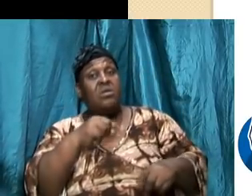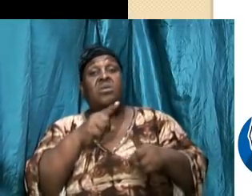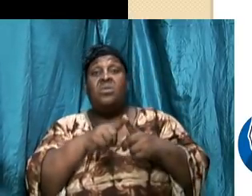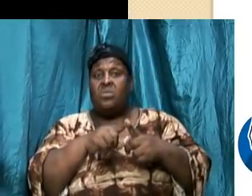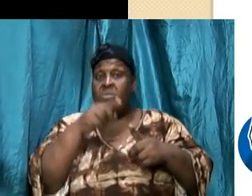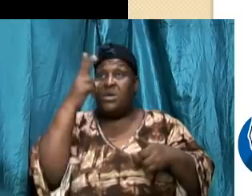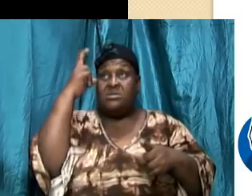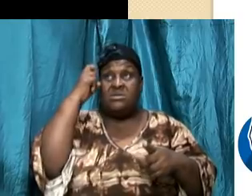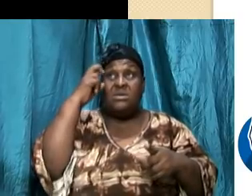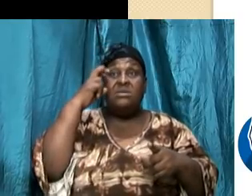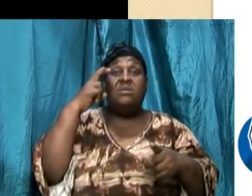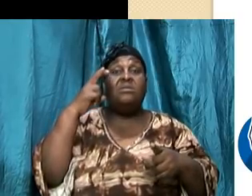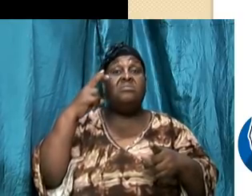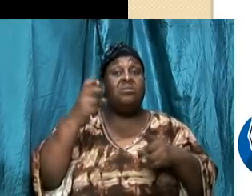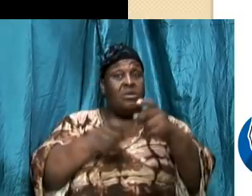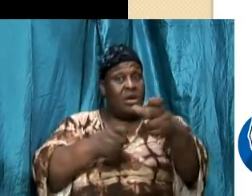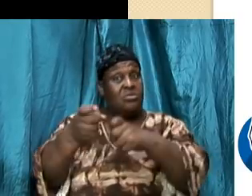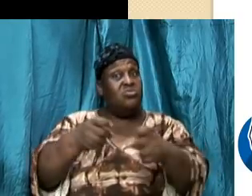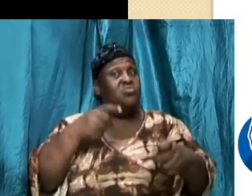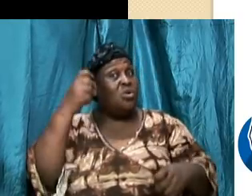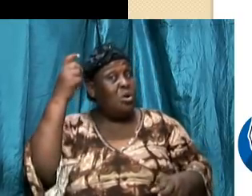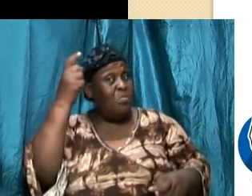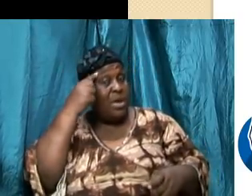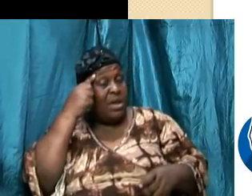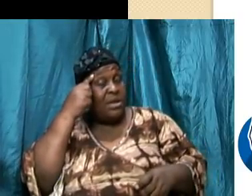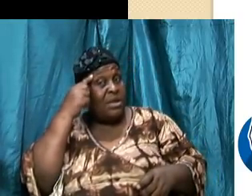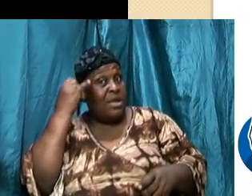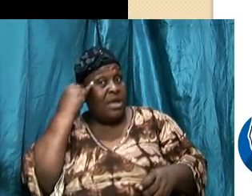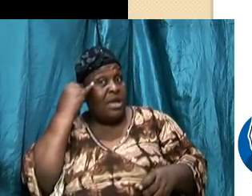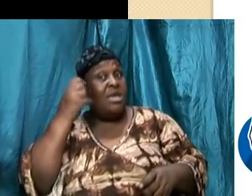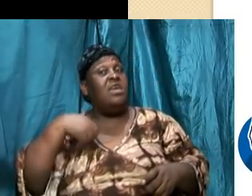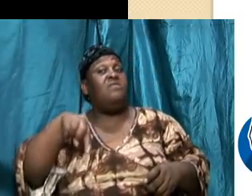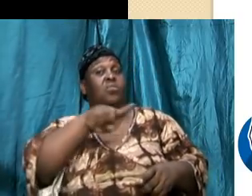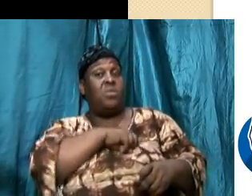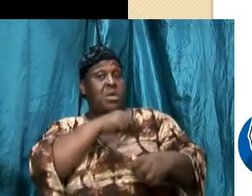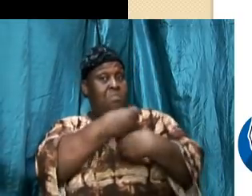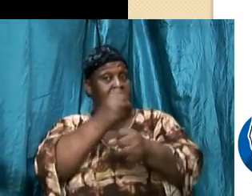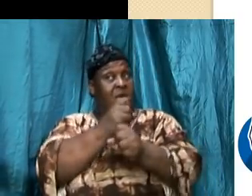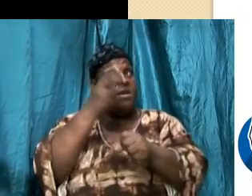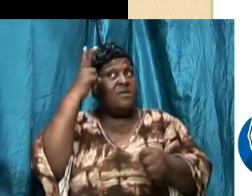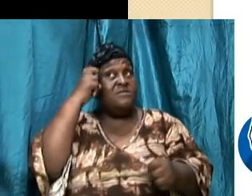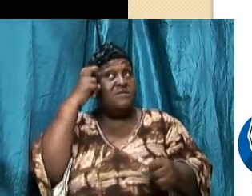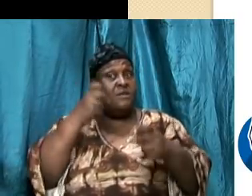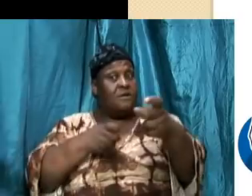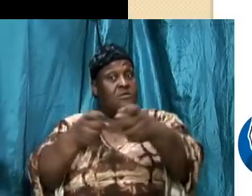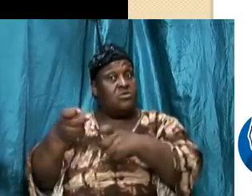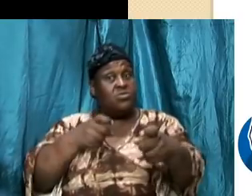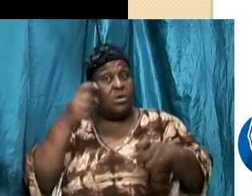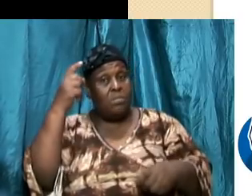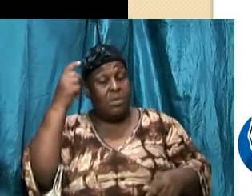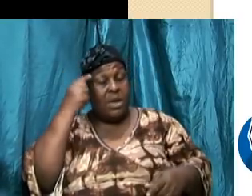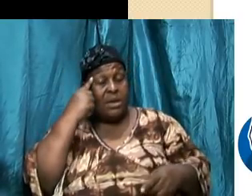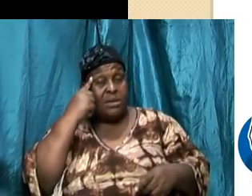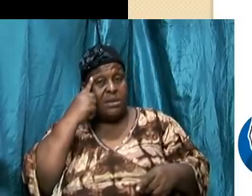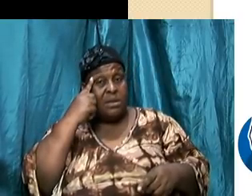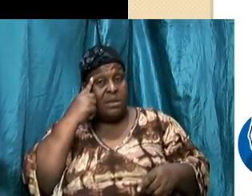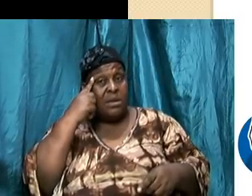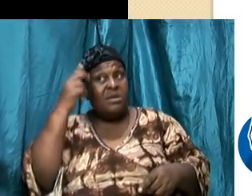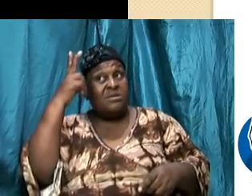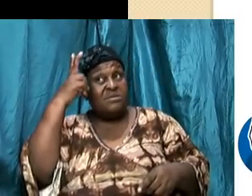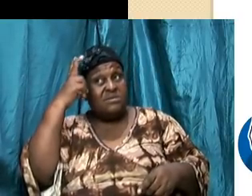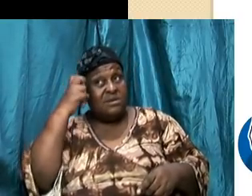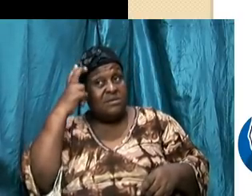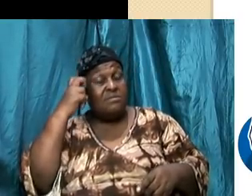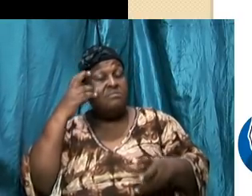captures the mind if we allow him then he takes control of the